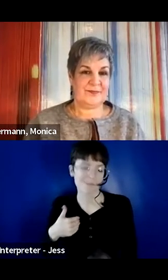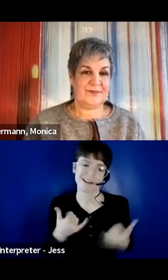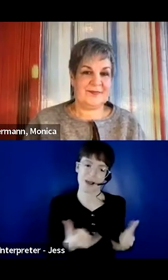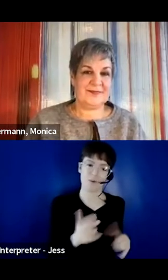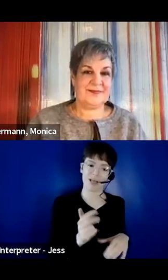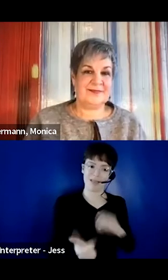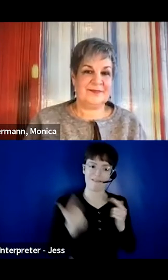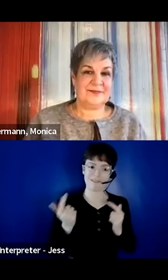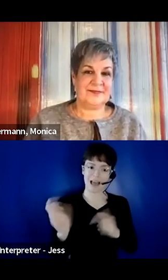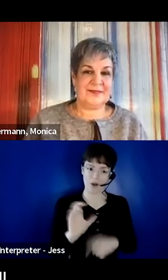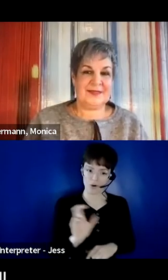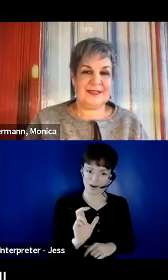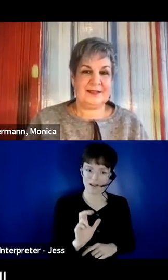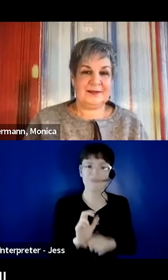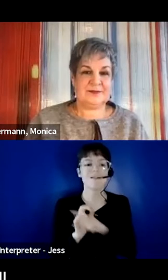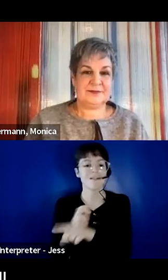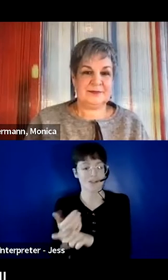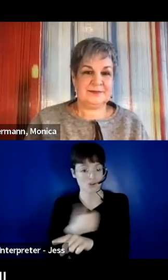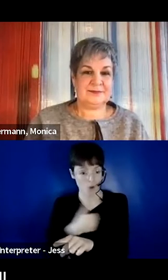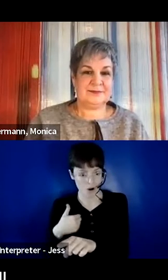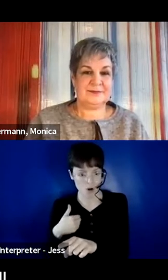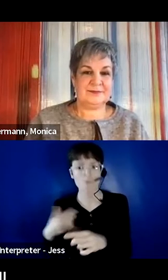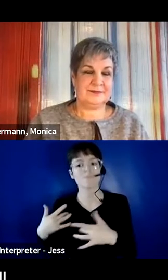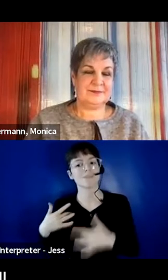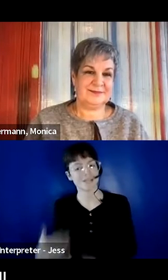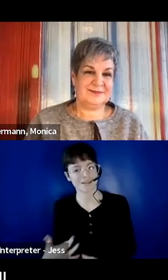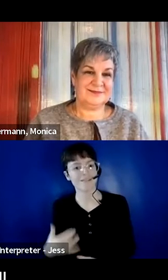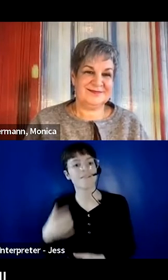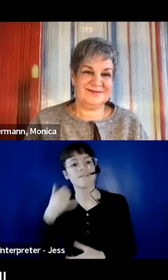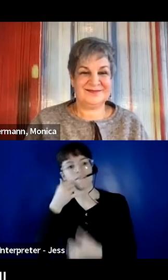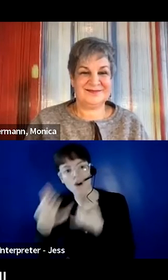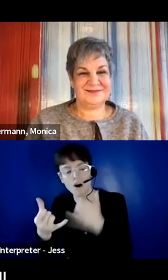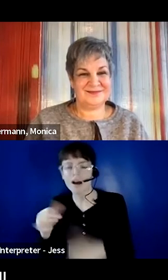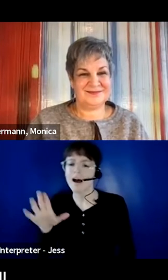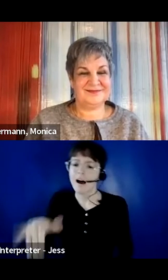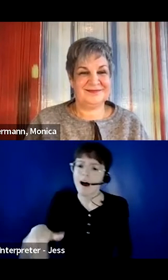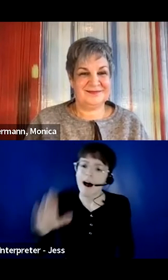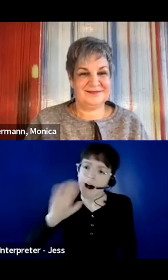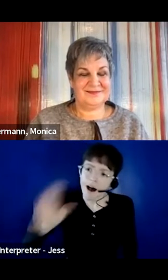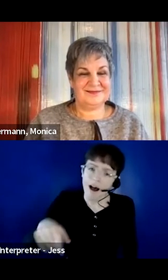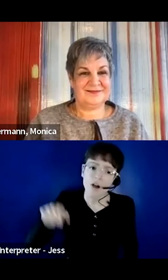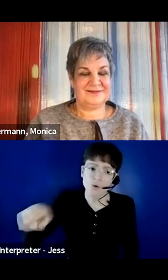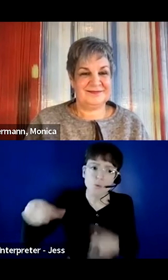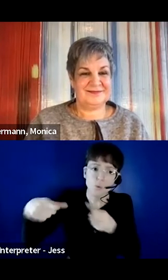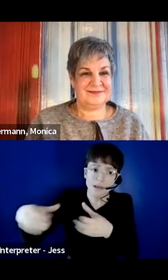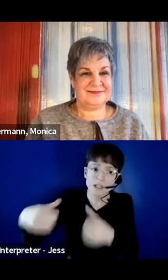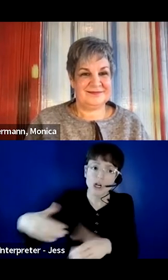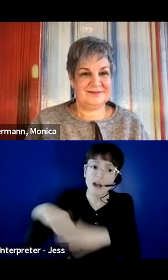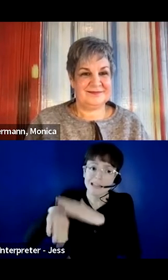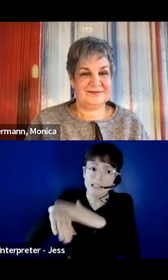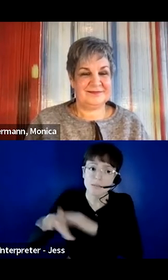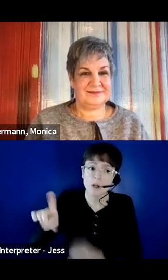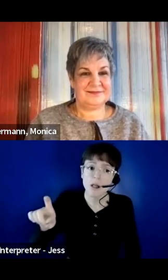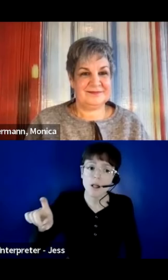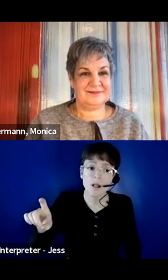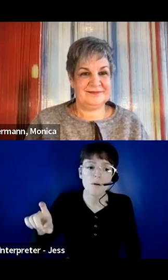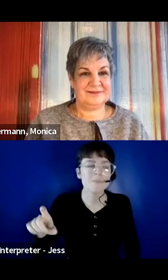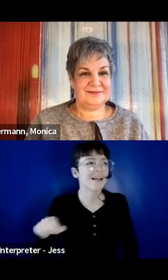community was accessible. And usually you make the phone call and say, hi, are you wheelchair accessible? And you get in like, oh,